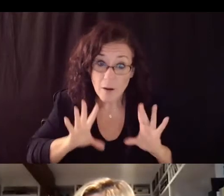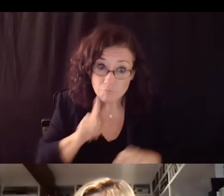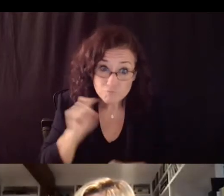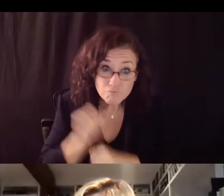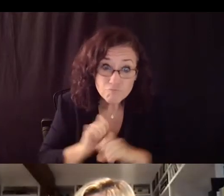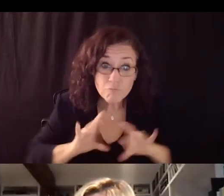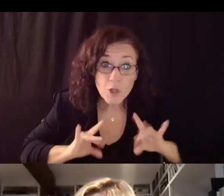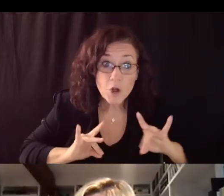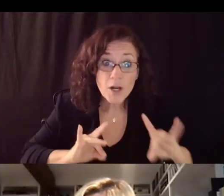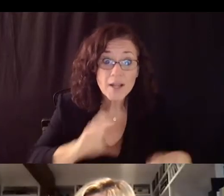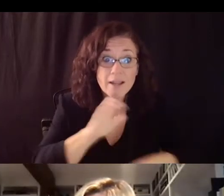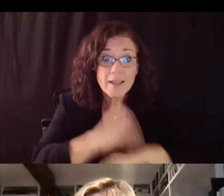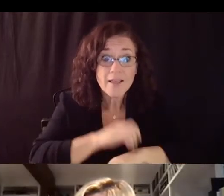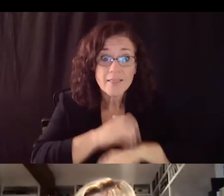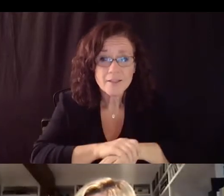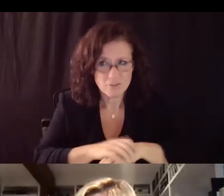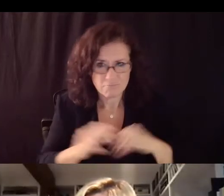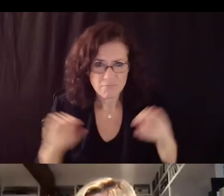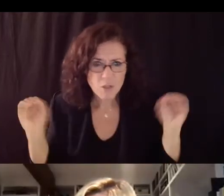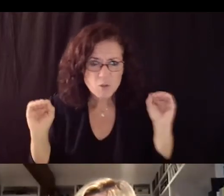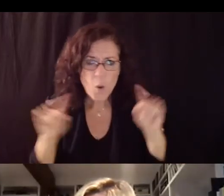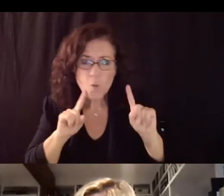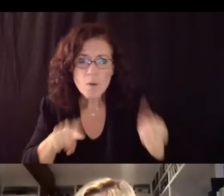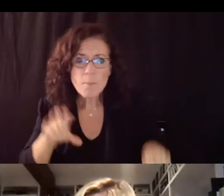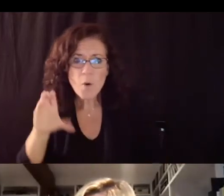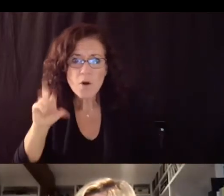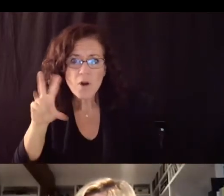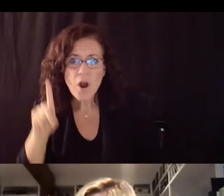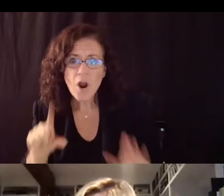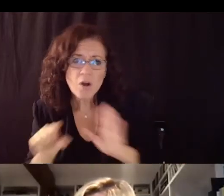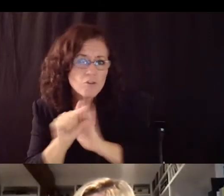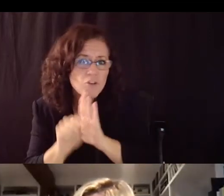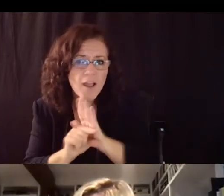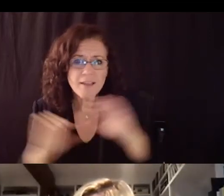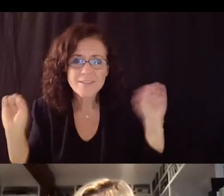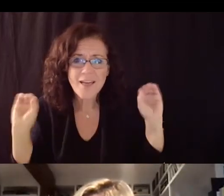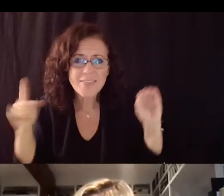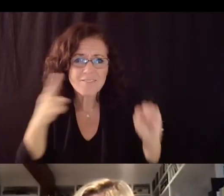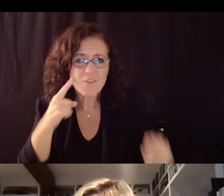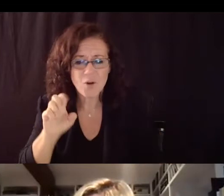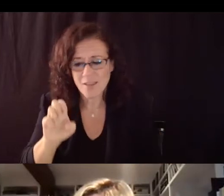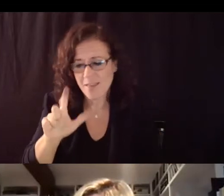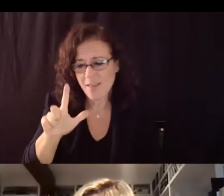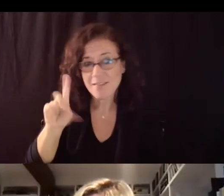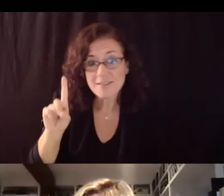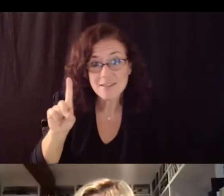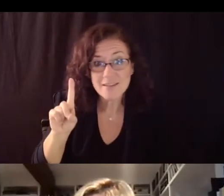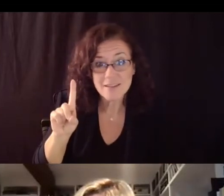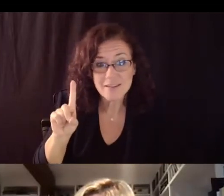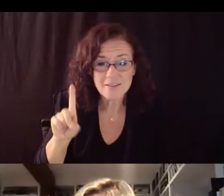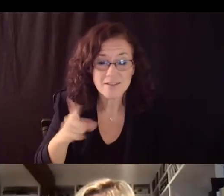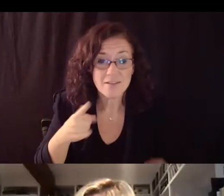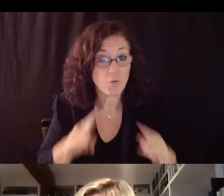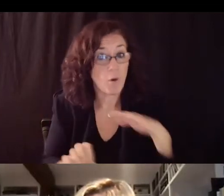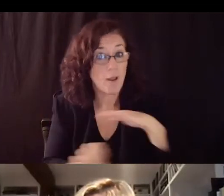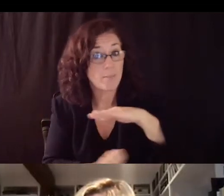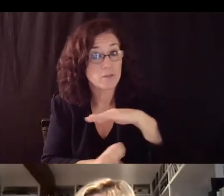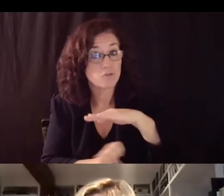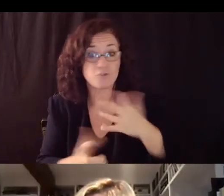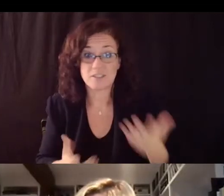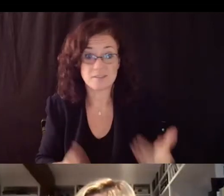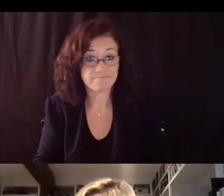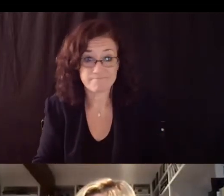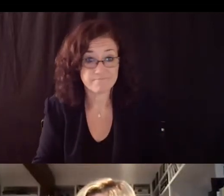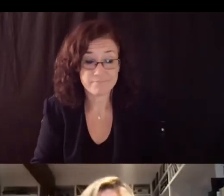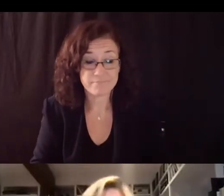if our report cards don't cover that when do teachers grade our students in eld in elementary as an example so there are some